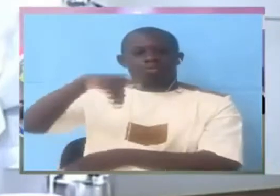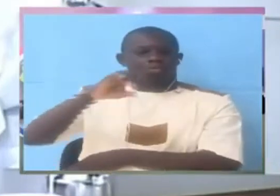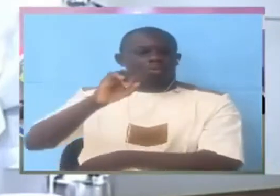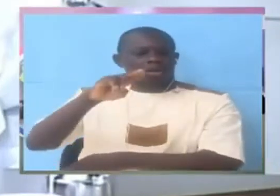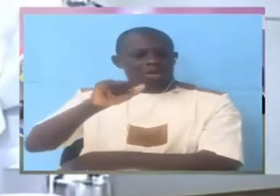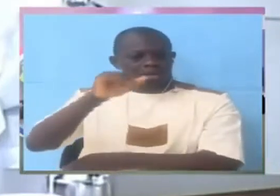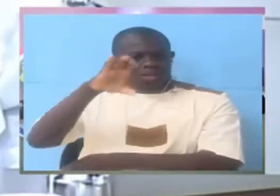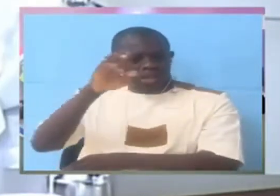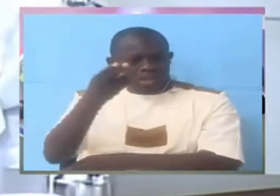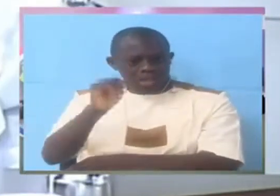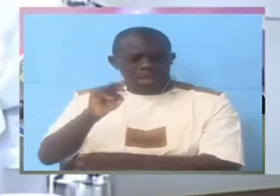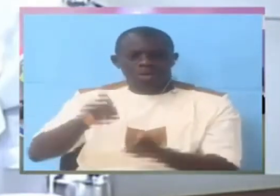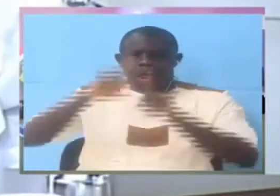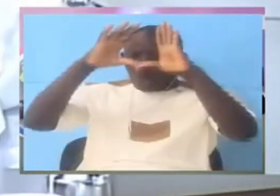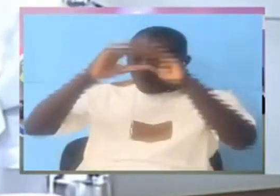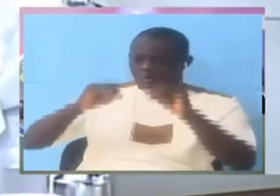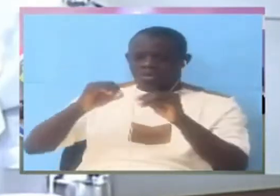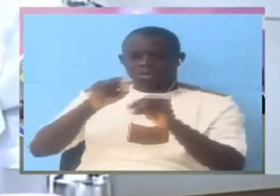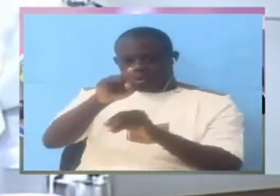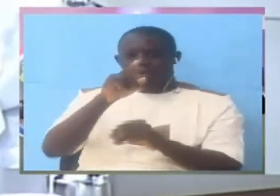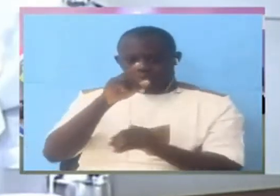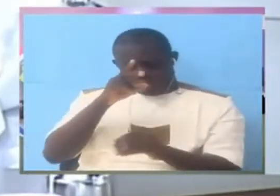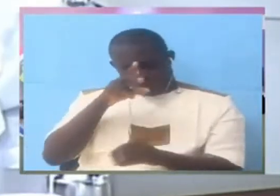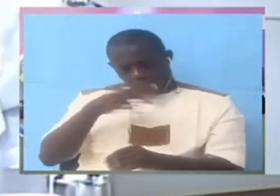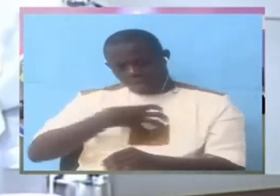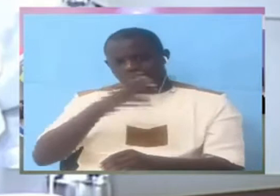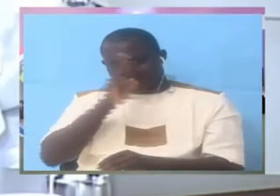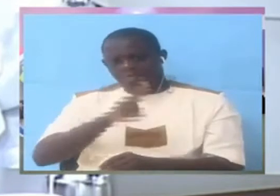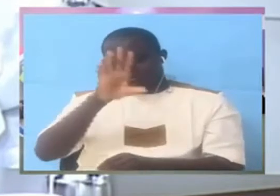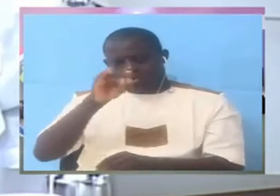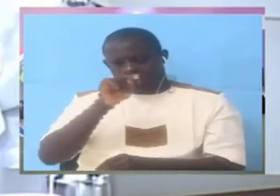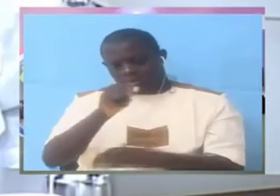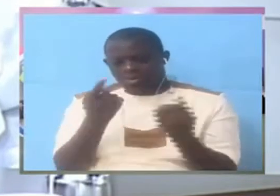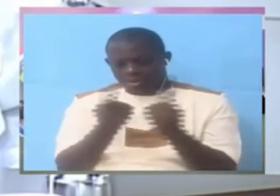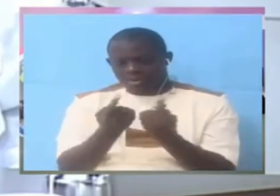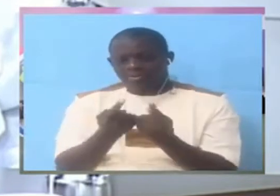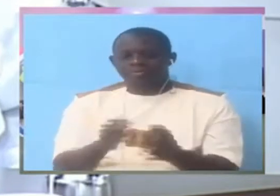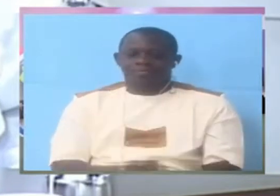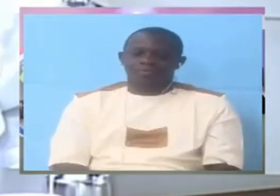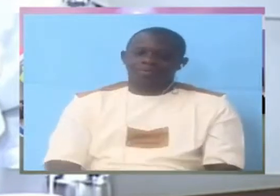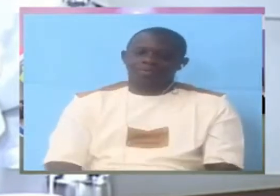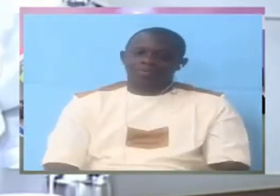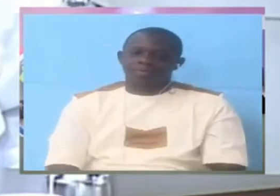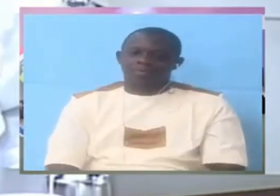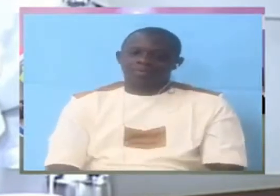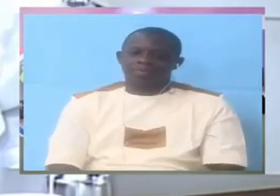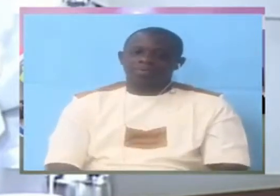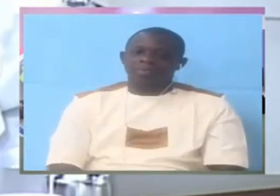to do to ever ever can come to the load lala car to a load lama